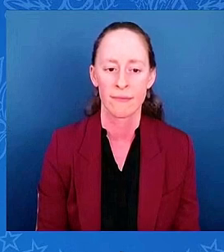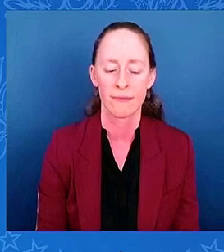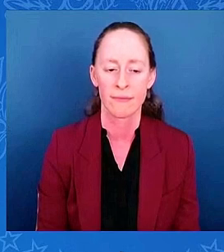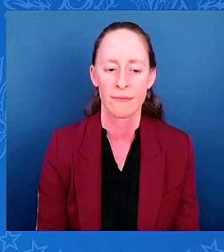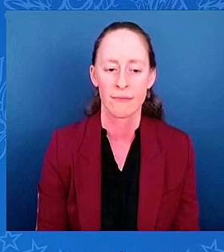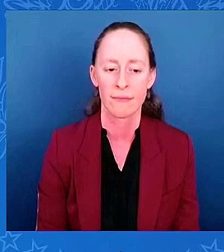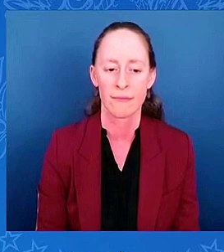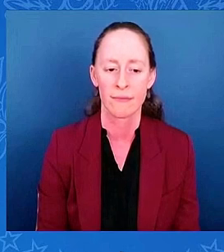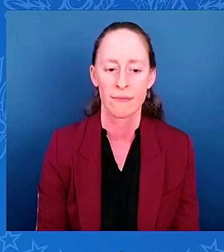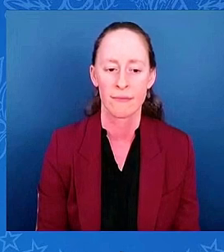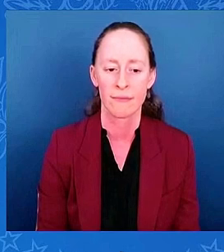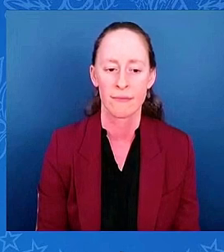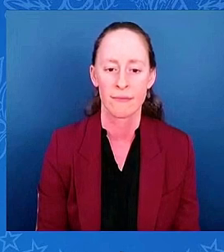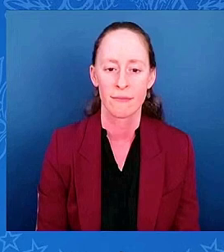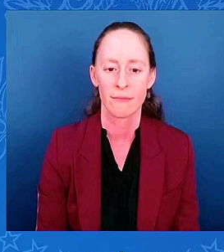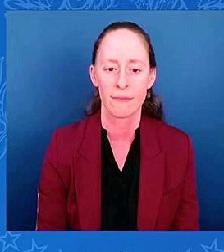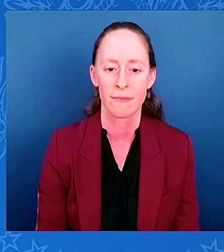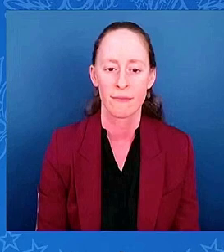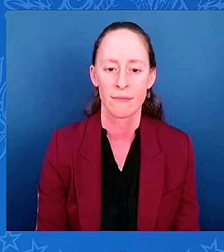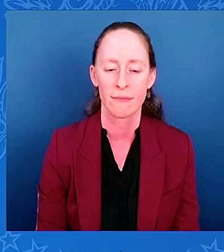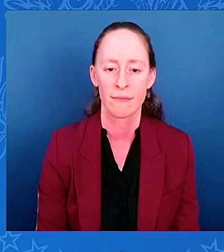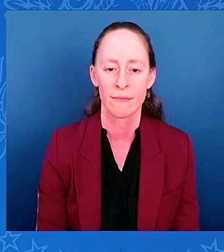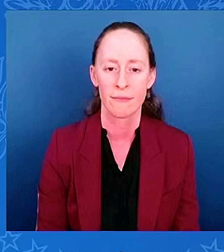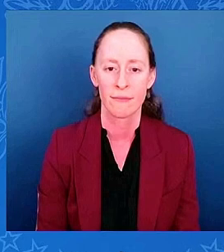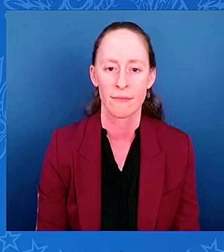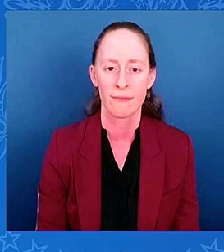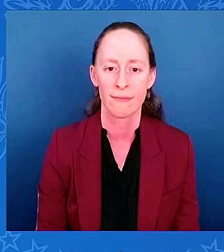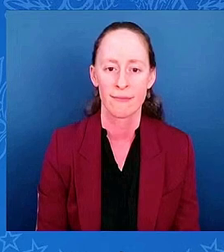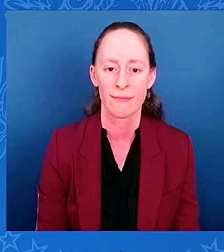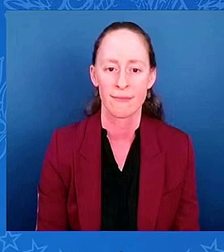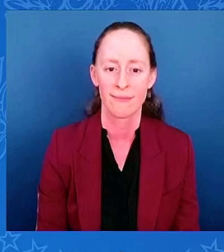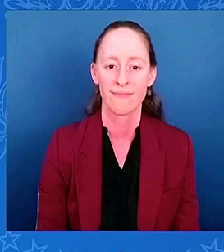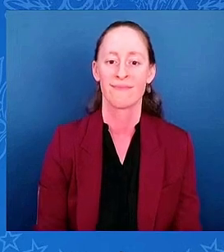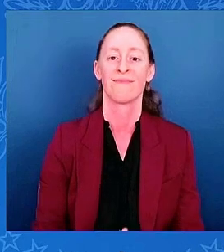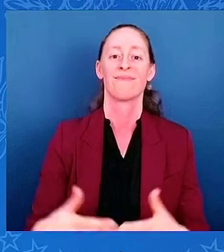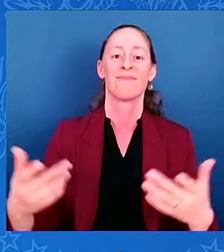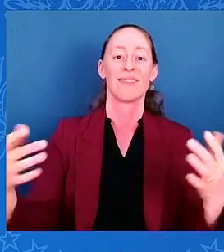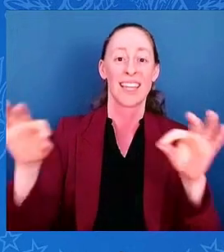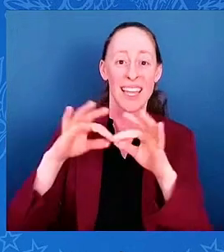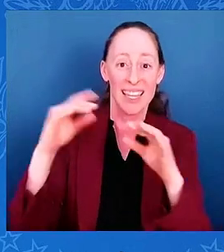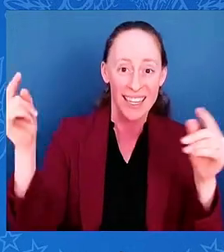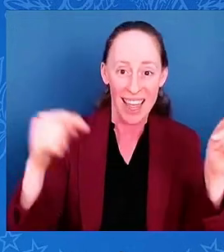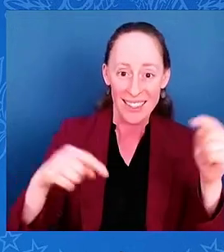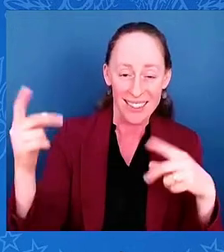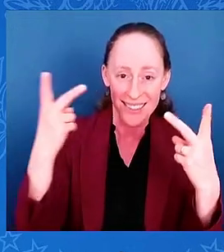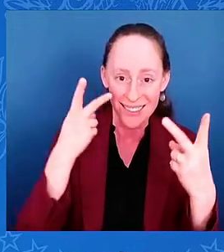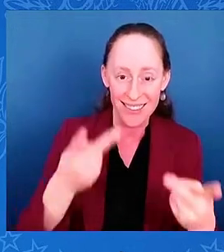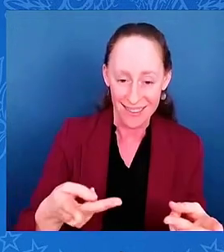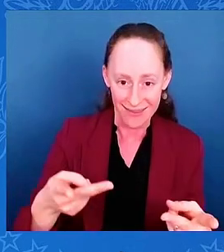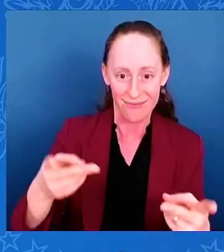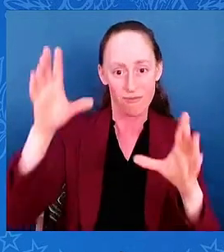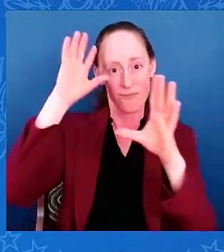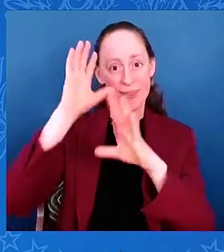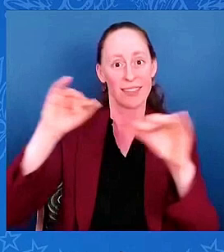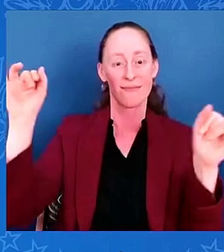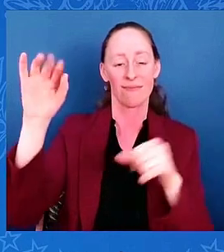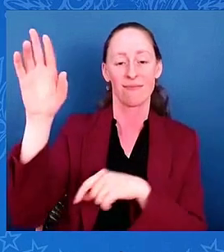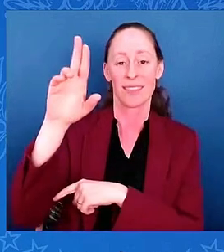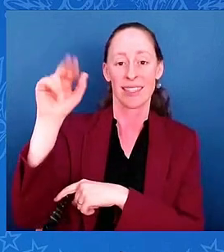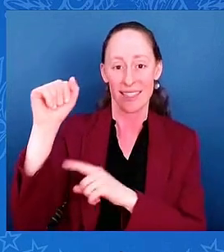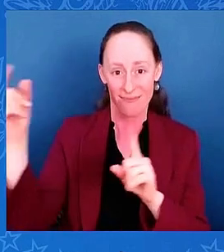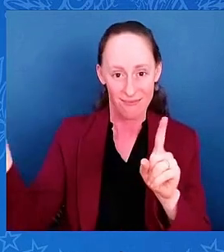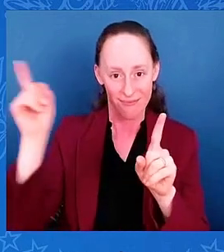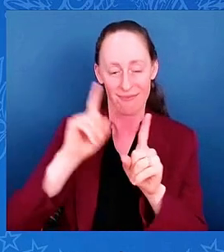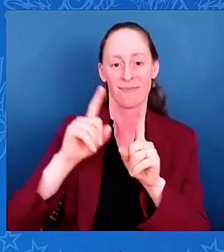Distinguished guests, the President of the United States, accompanied by the Chairman and CEO of the Kansas City